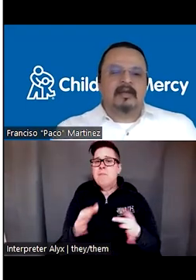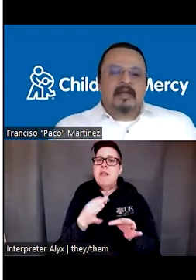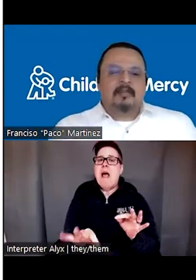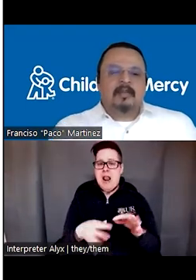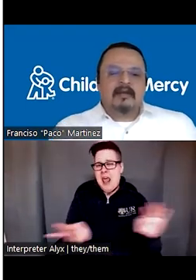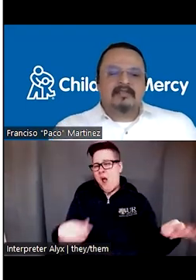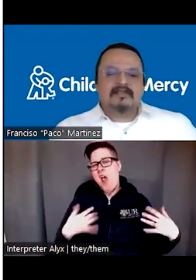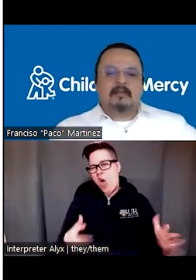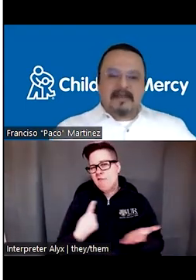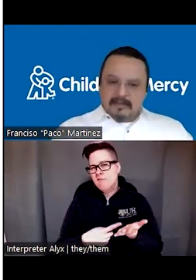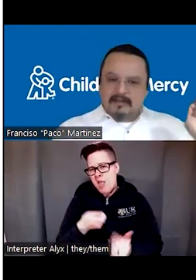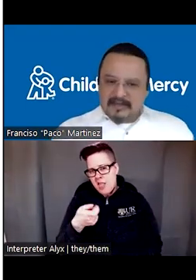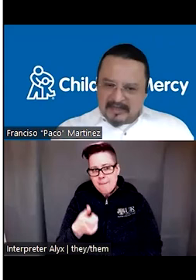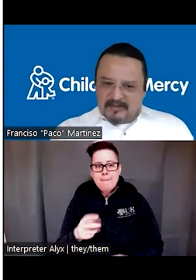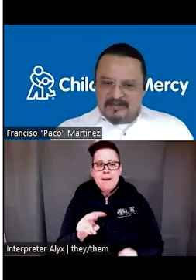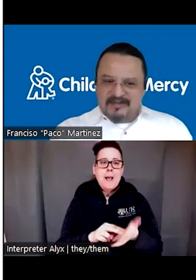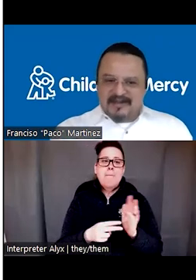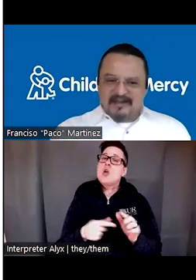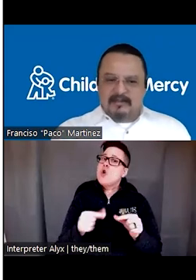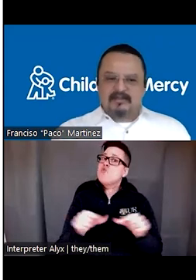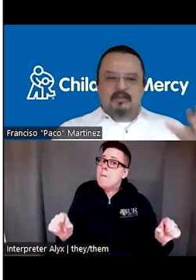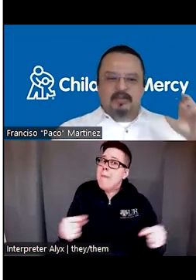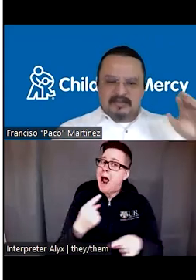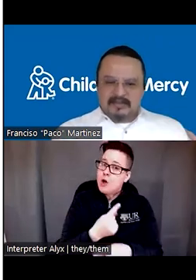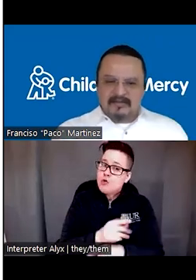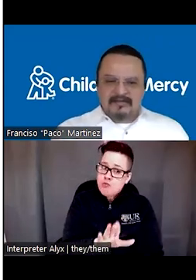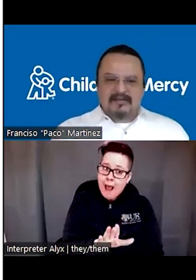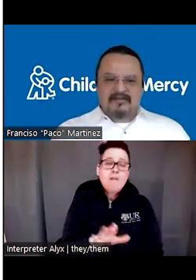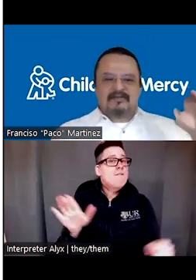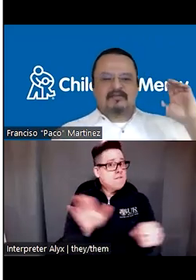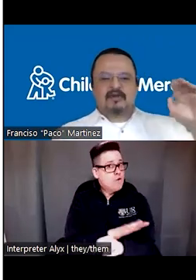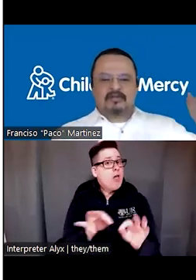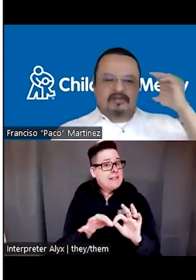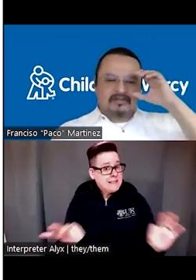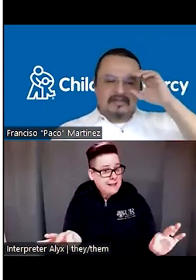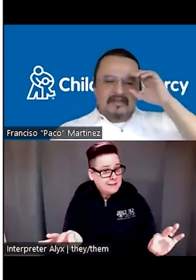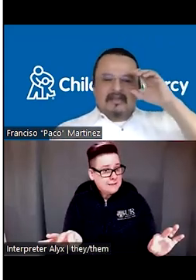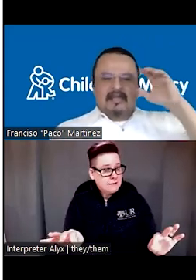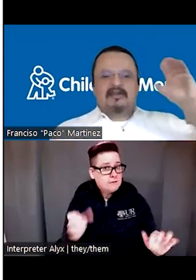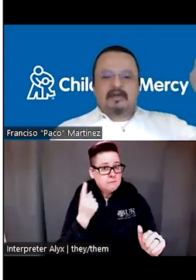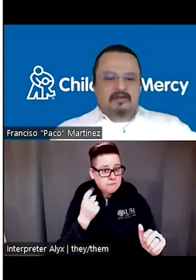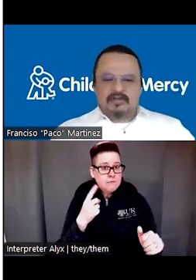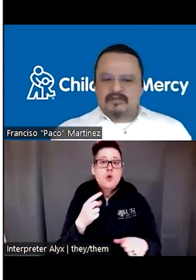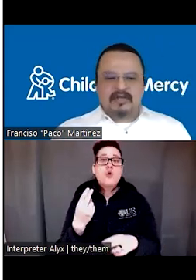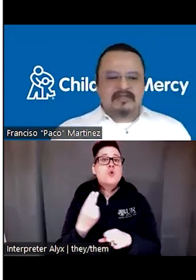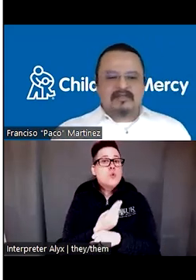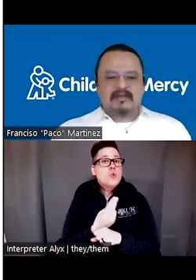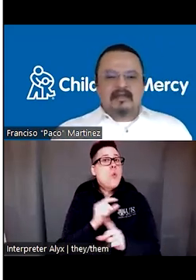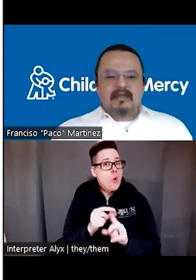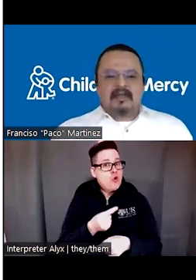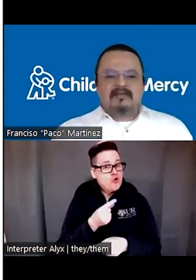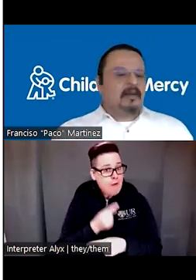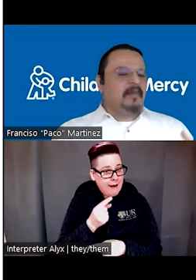it. In plain language is grammatically correct language. Okay. It includes complete sentences, structure, accurate word usage.